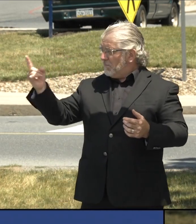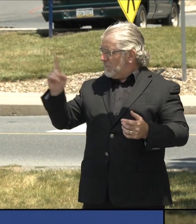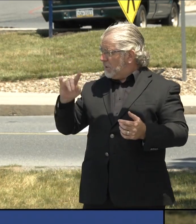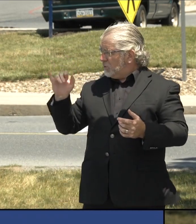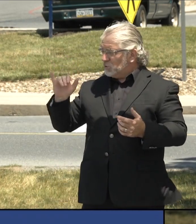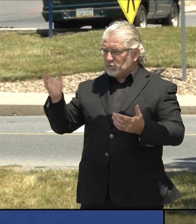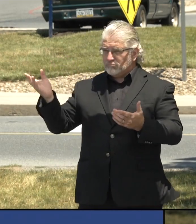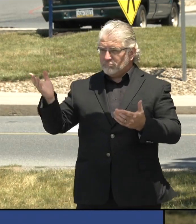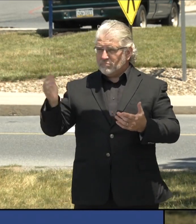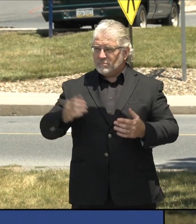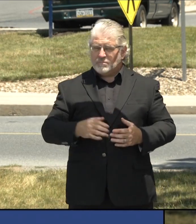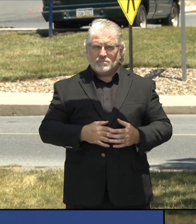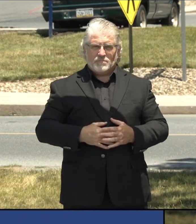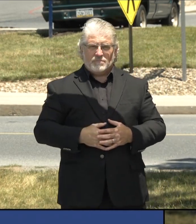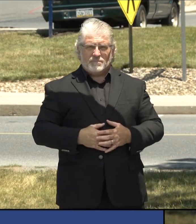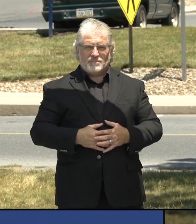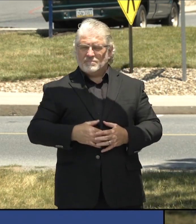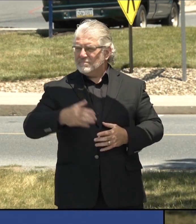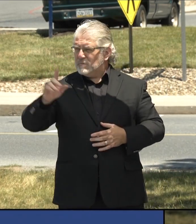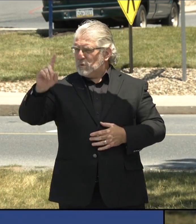have a question. Certainly.